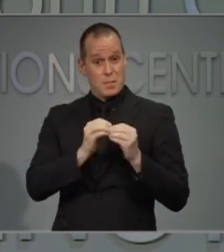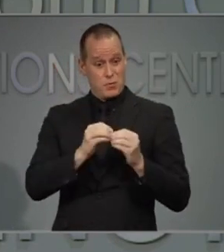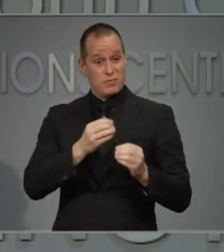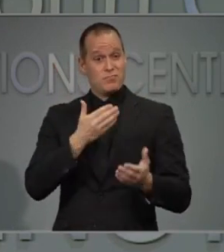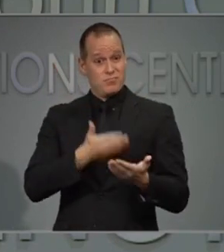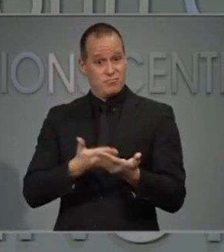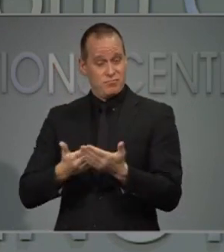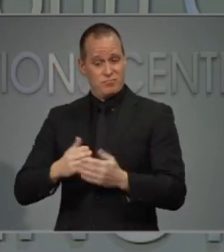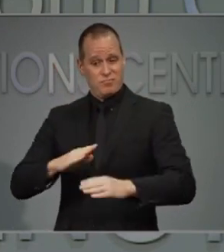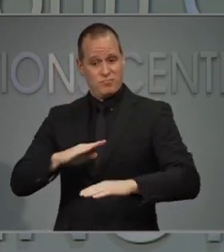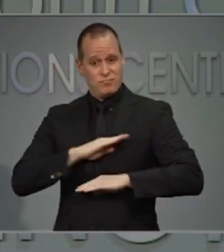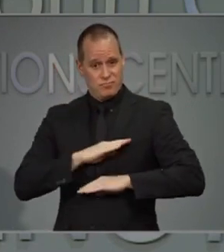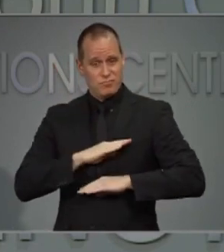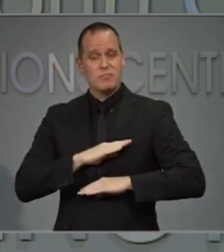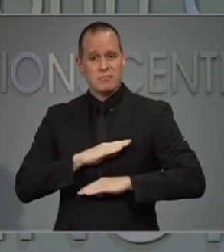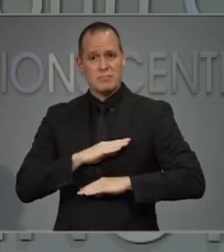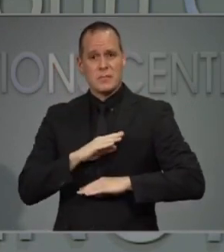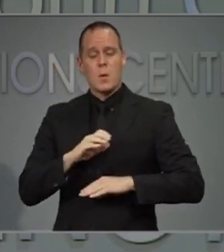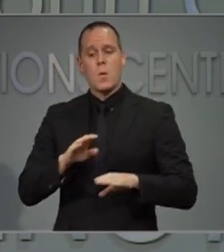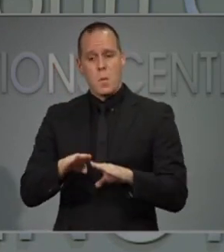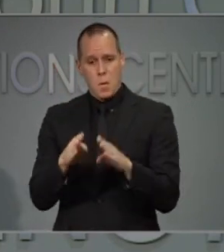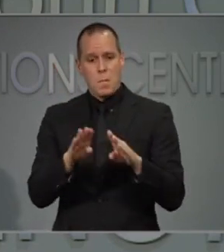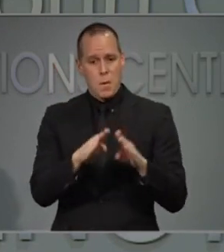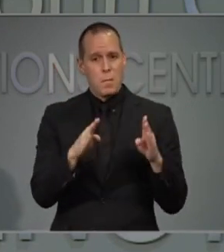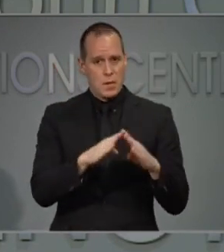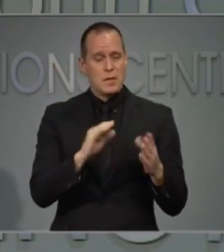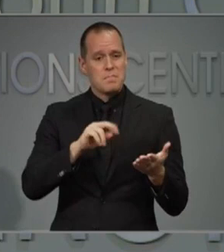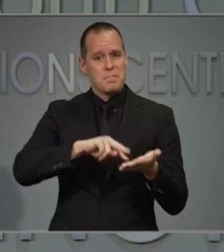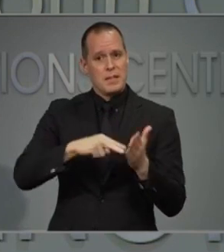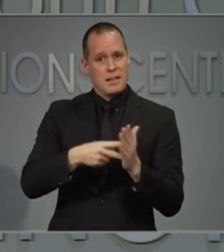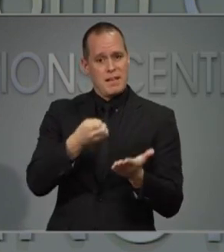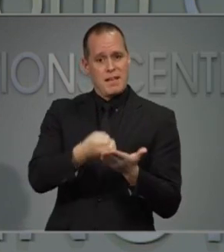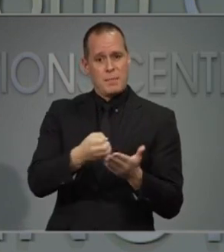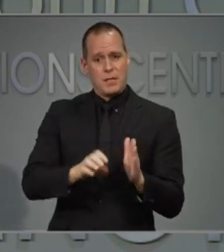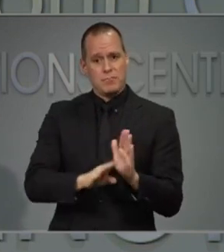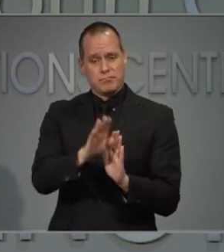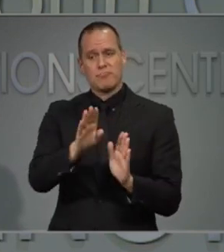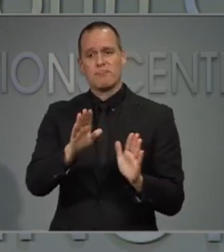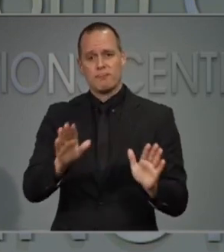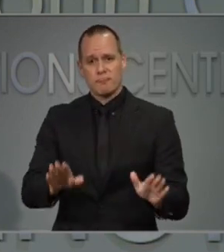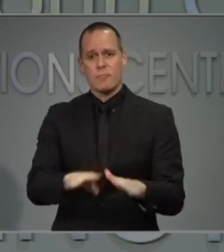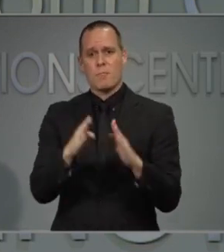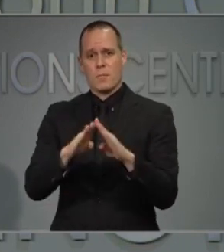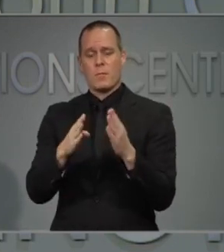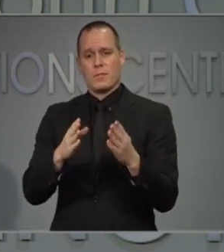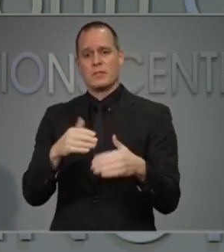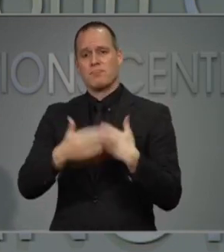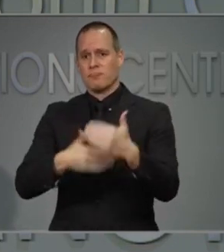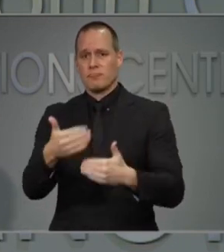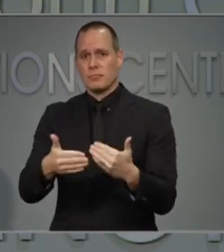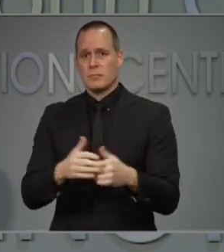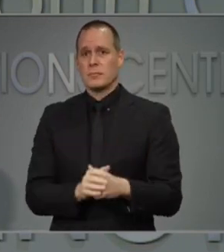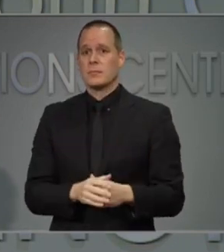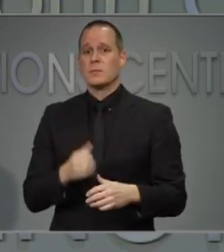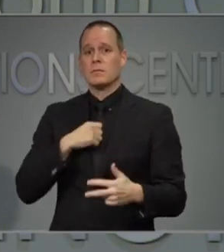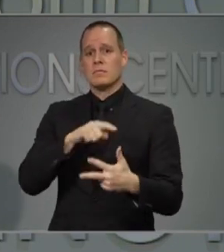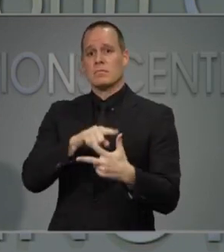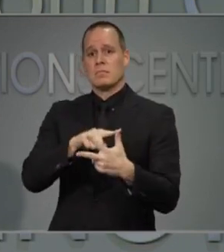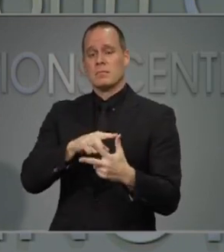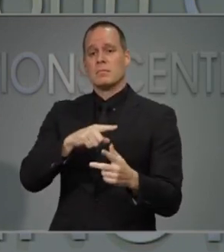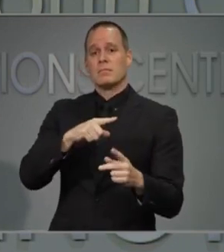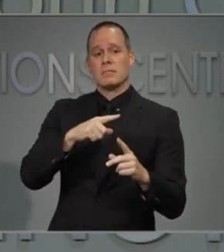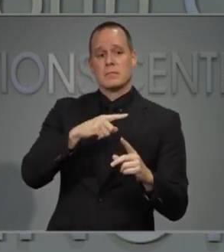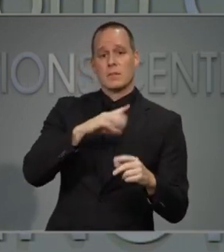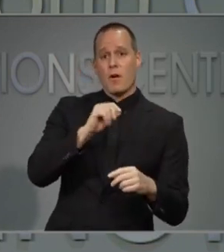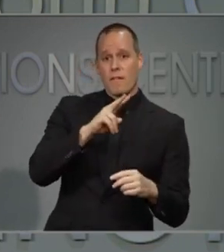spur the economy while keeping us safe. Positive COVID cases, percentage of positive tests,